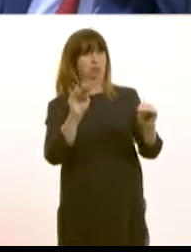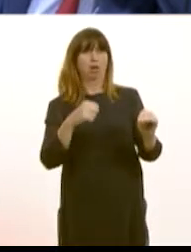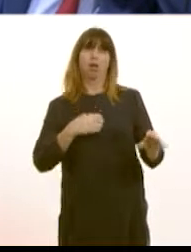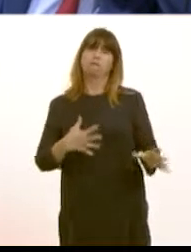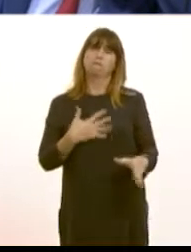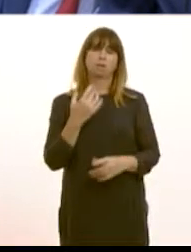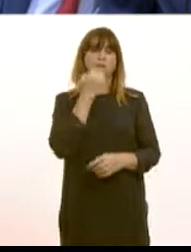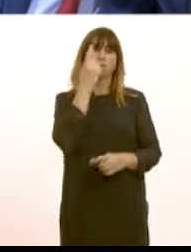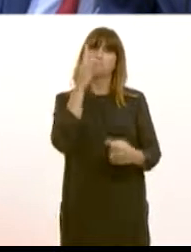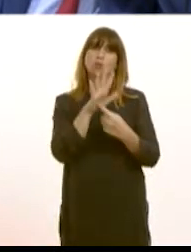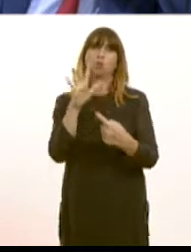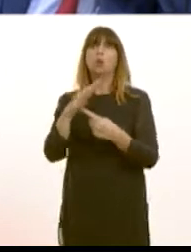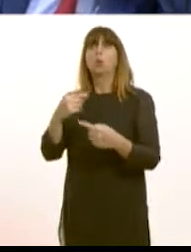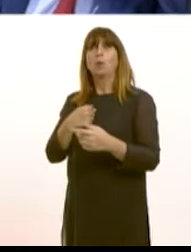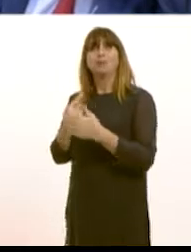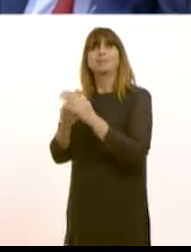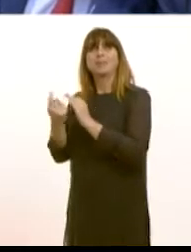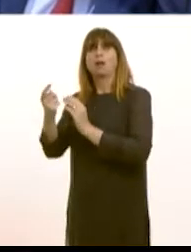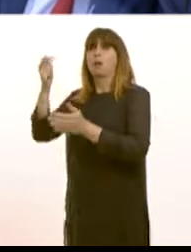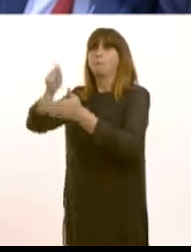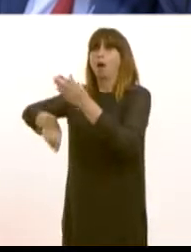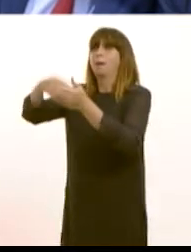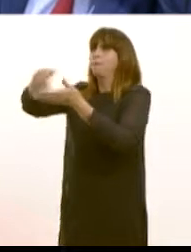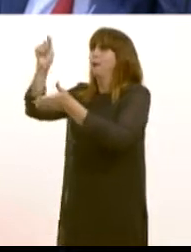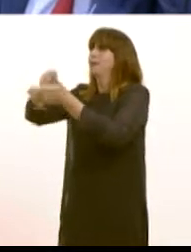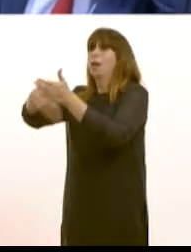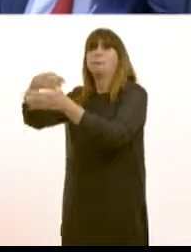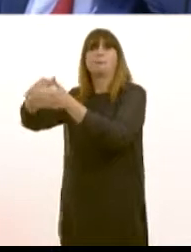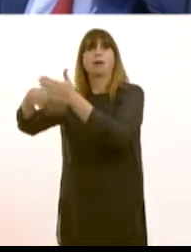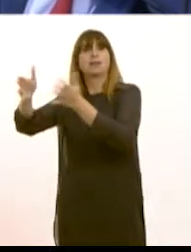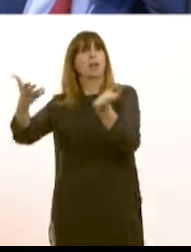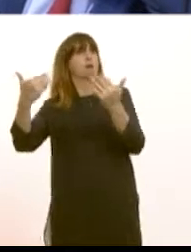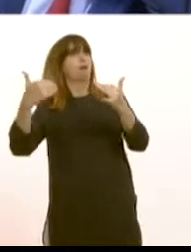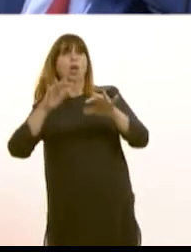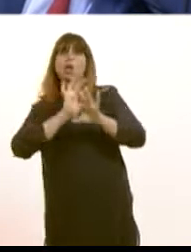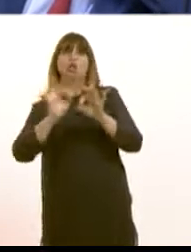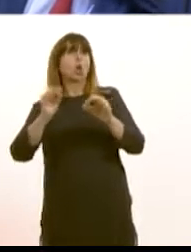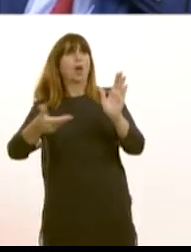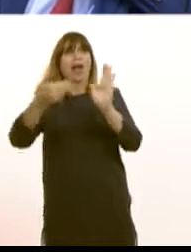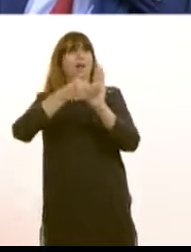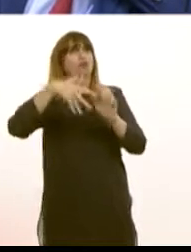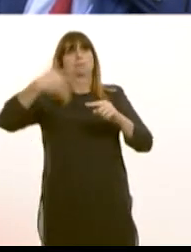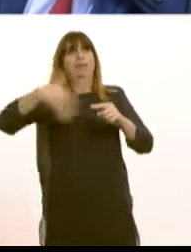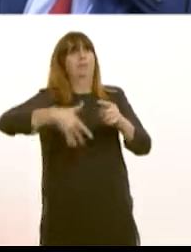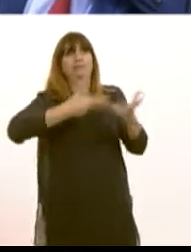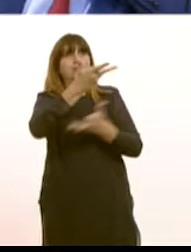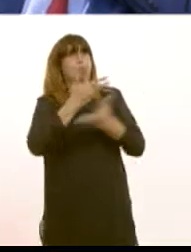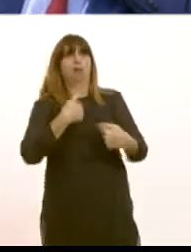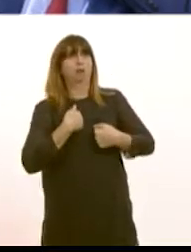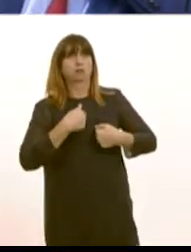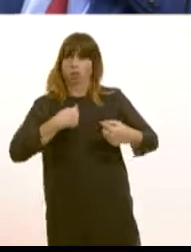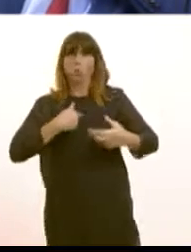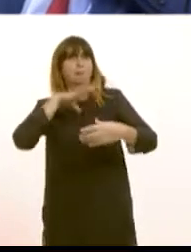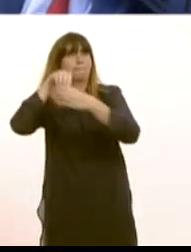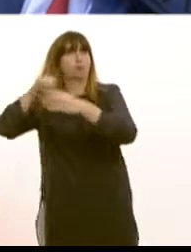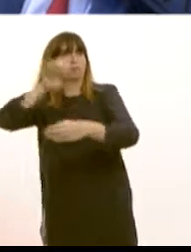hugely important that we have access to the single market on a tariff free basis it certainly gave them relief they were happy to hear that because they had